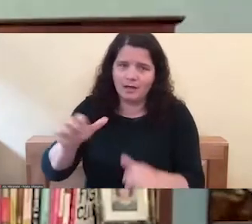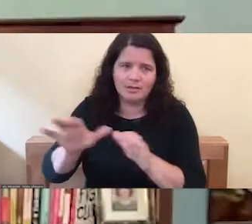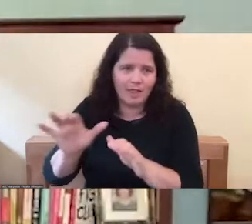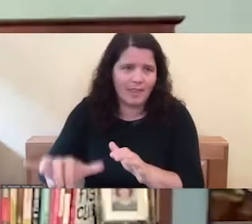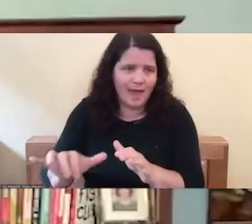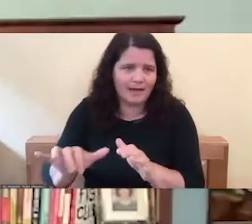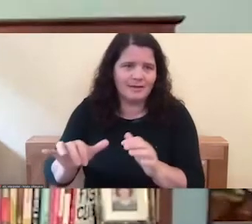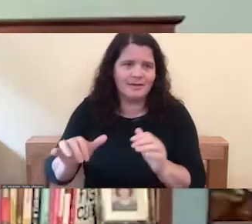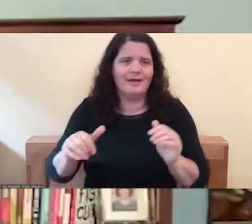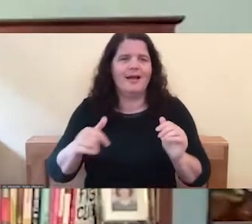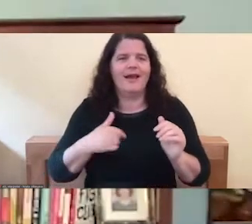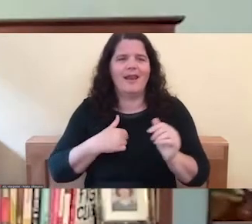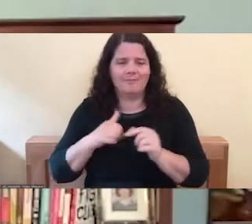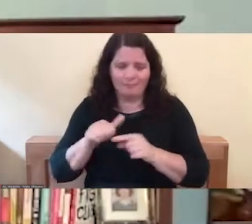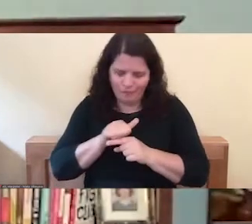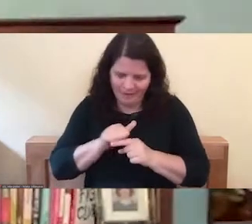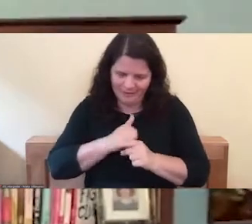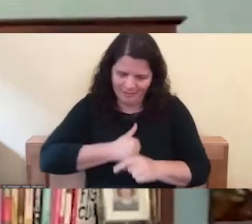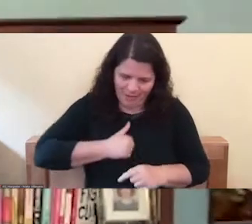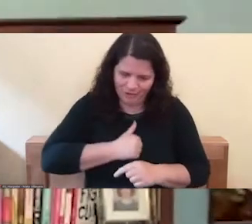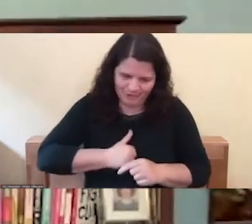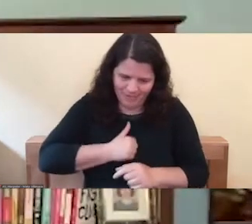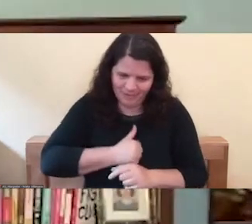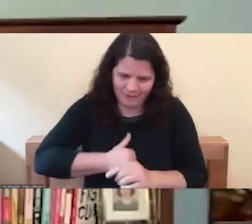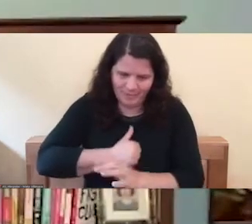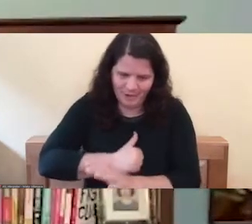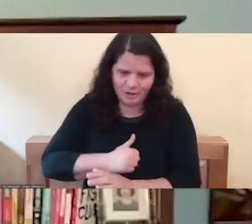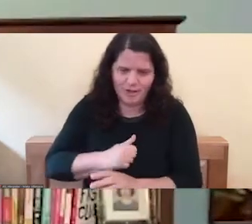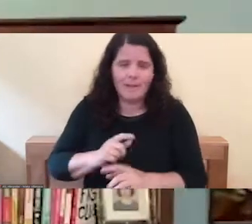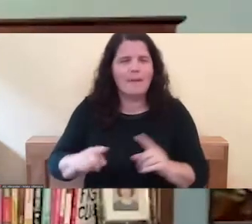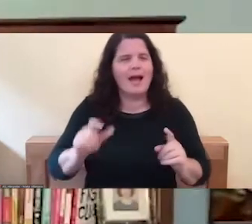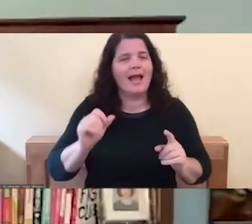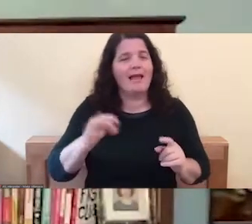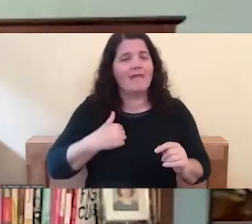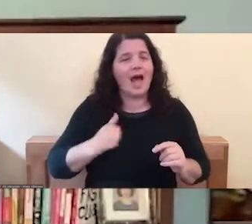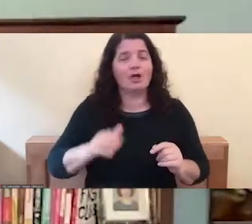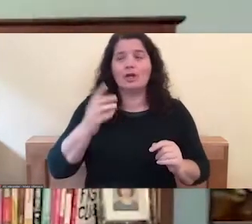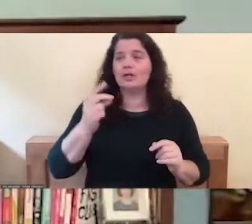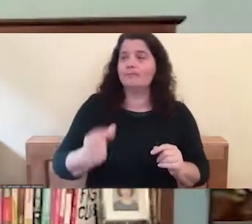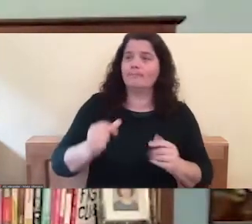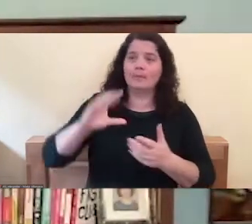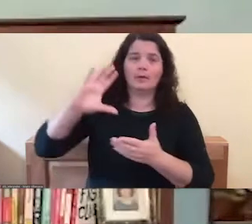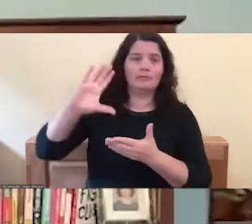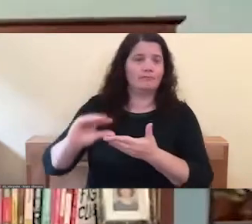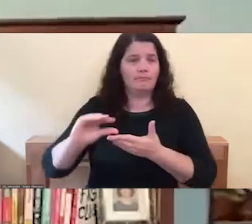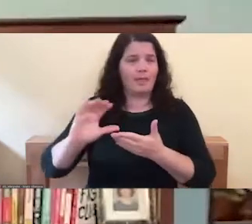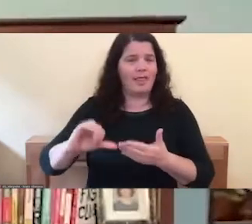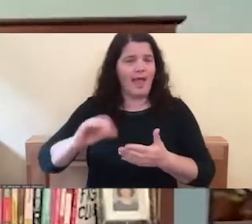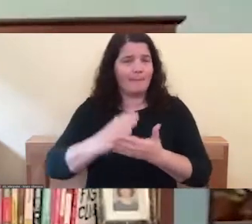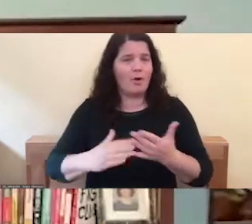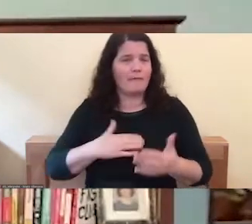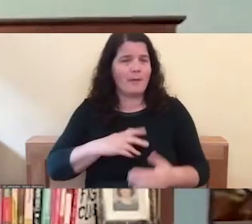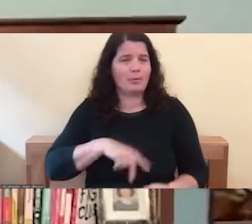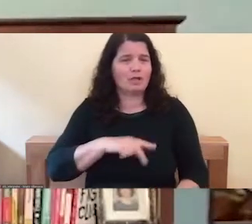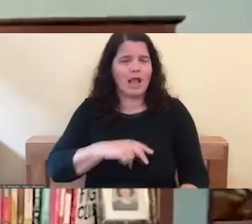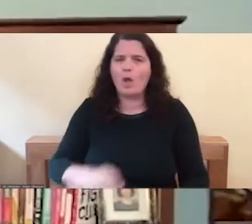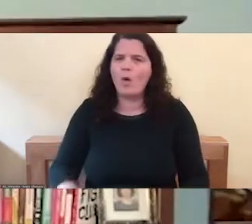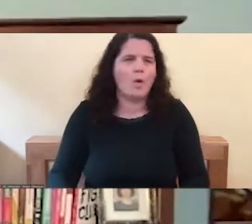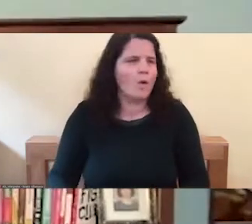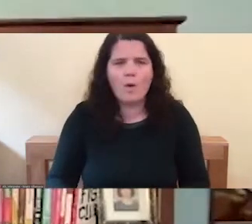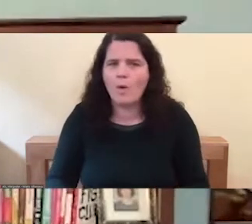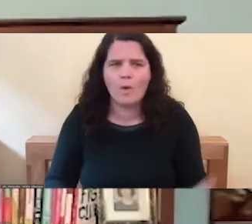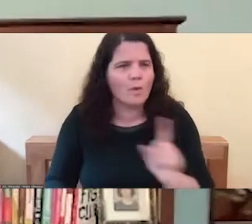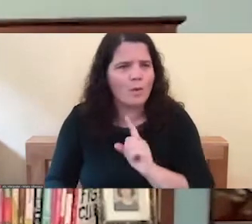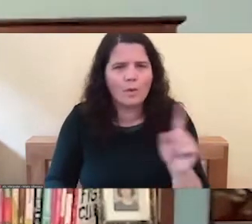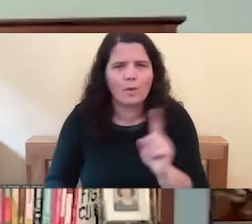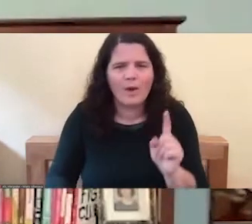good at apologizing, but if I could snap my fingers and erase that part of my personality, no way would I do